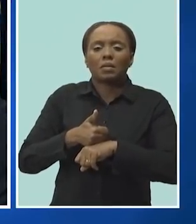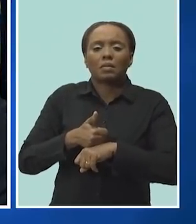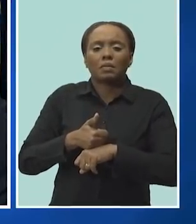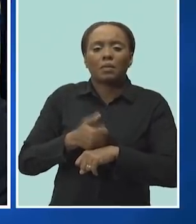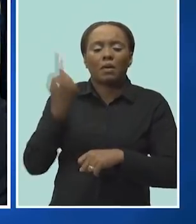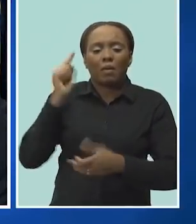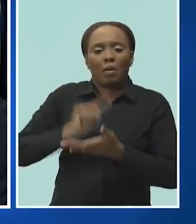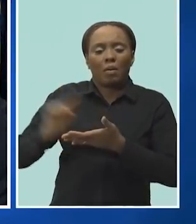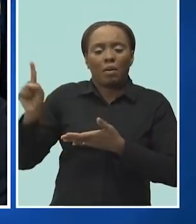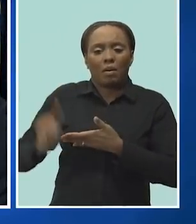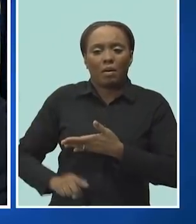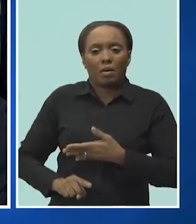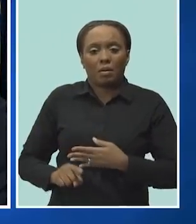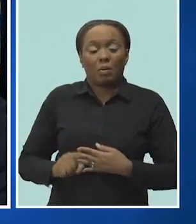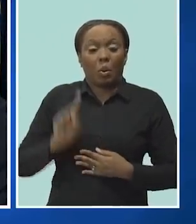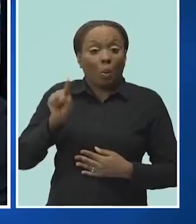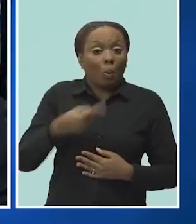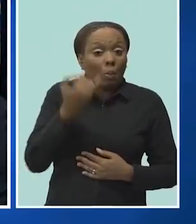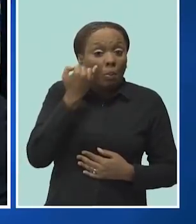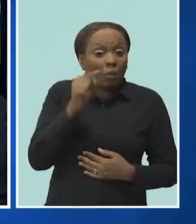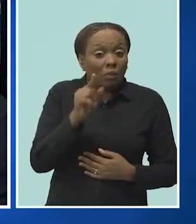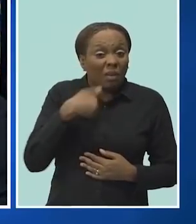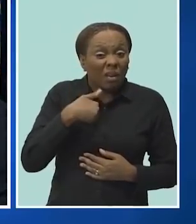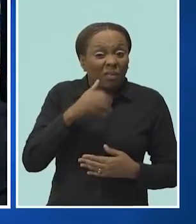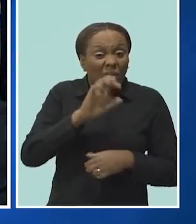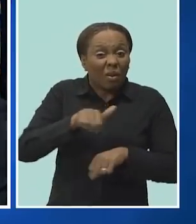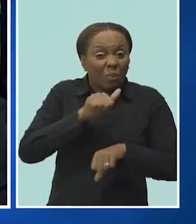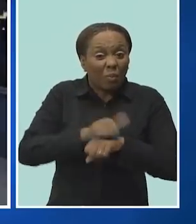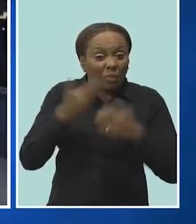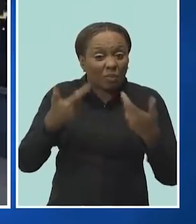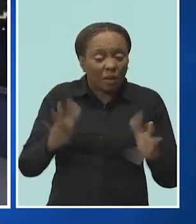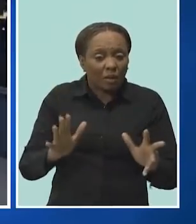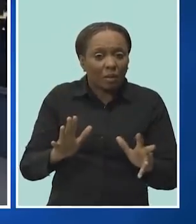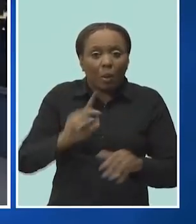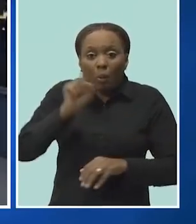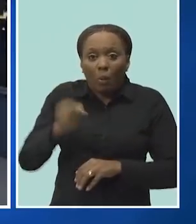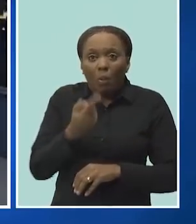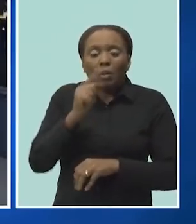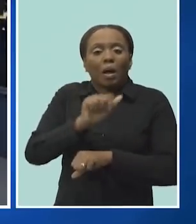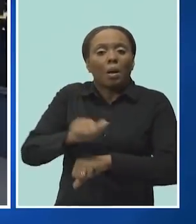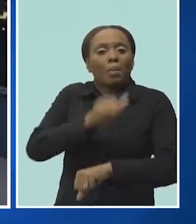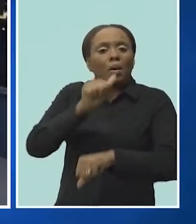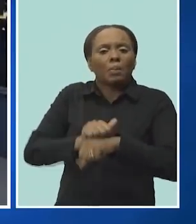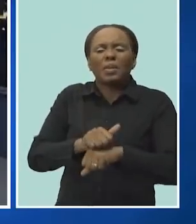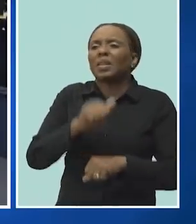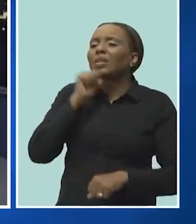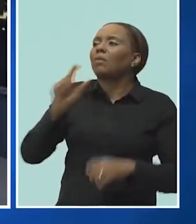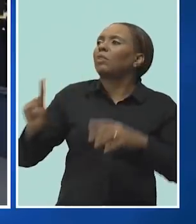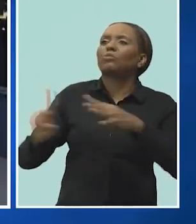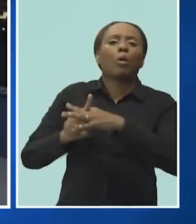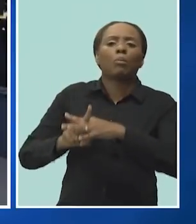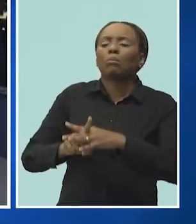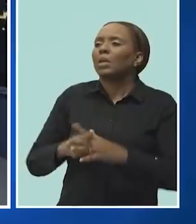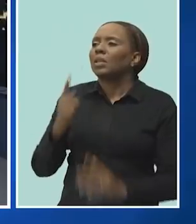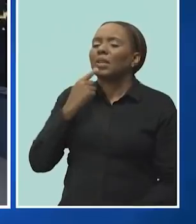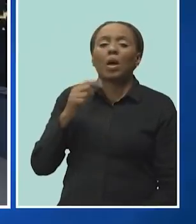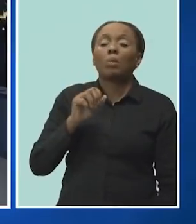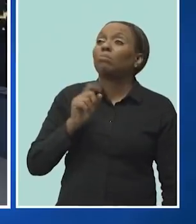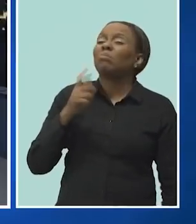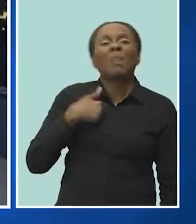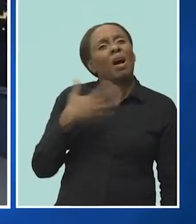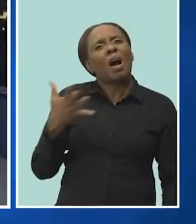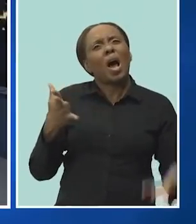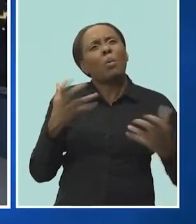But only if you have an appointment. I think that Dr. Ferdinand is going to be reinforcing that. But I think it's important because we've made that particular